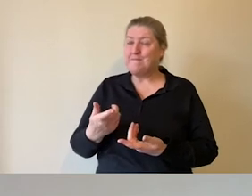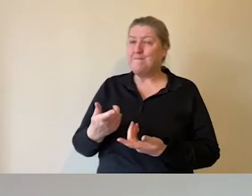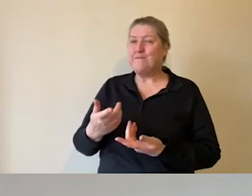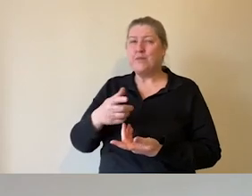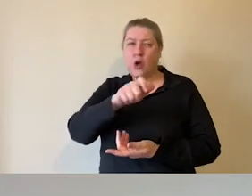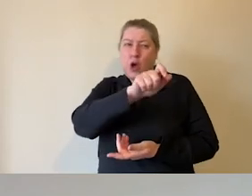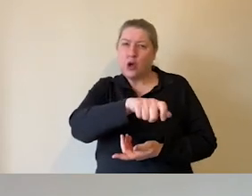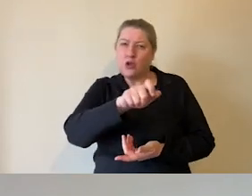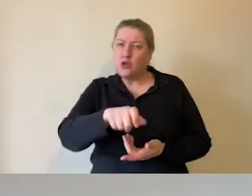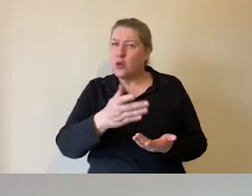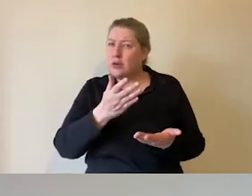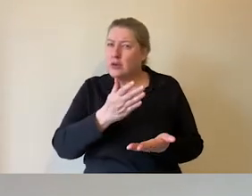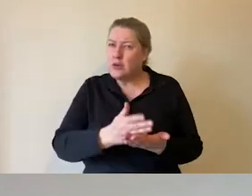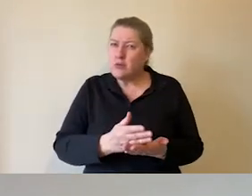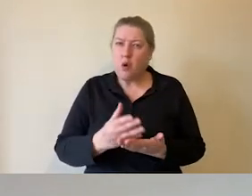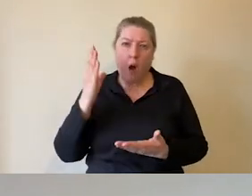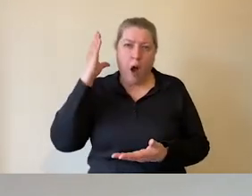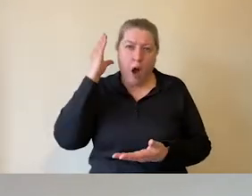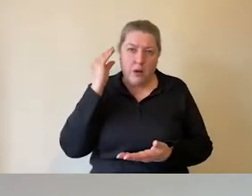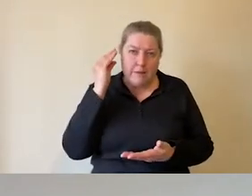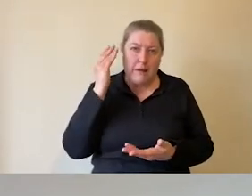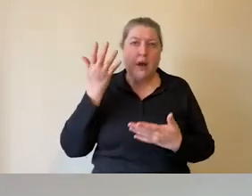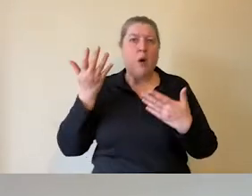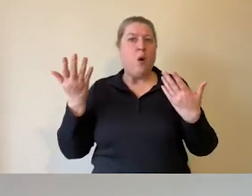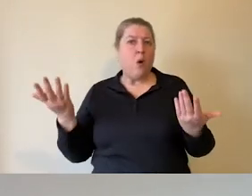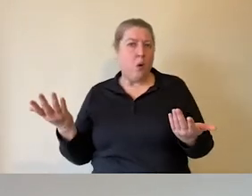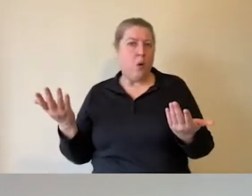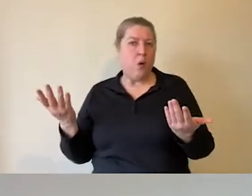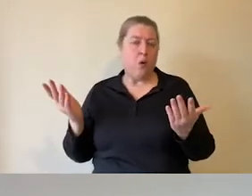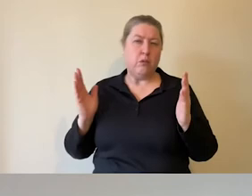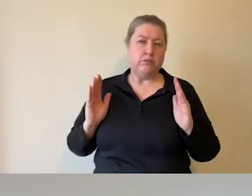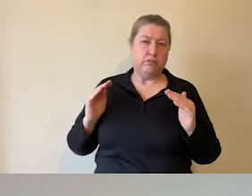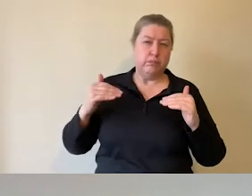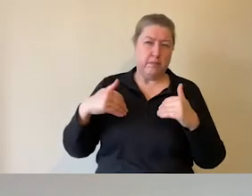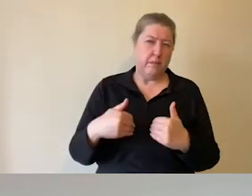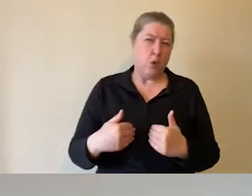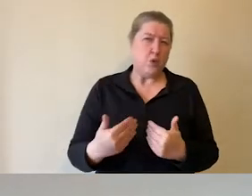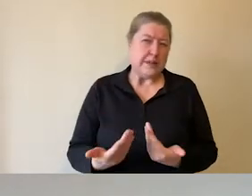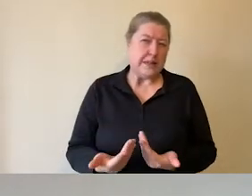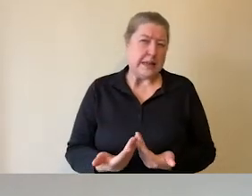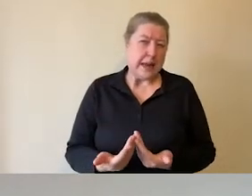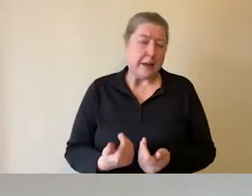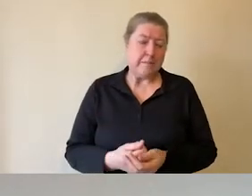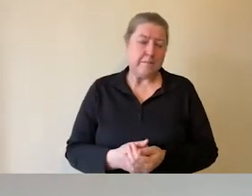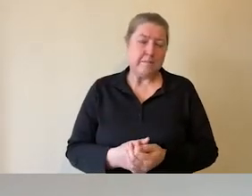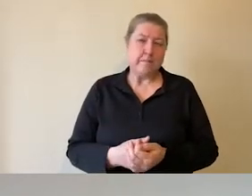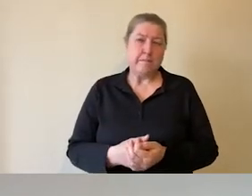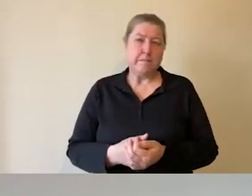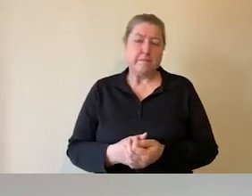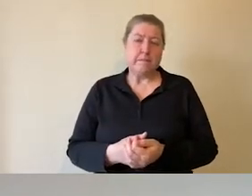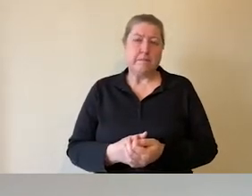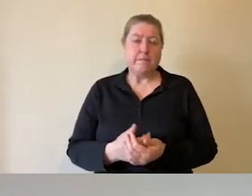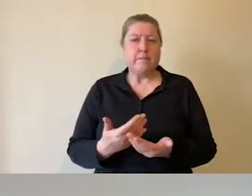students who are either hard of hearing or for students on the autistic spectrum